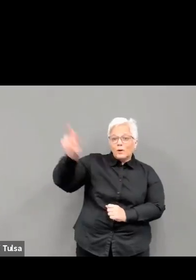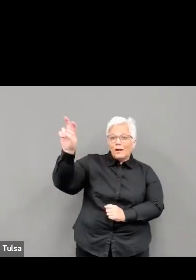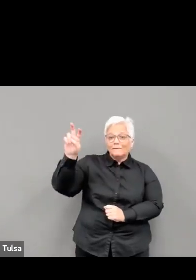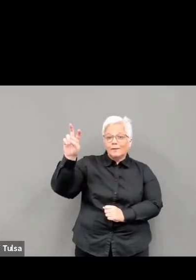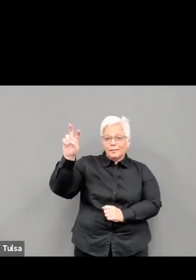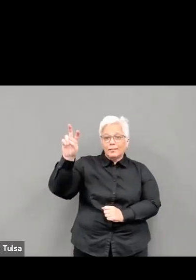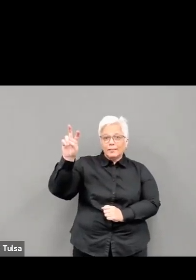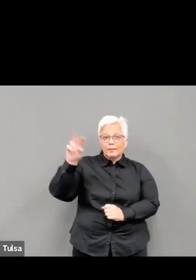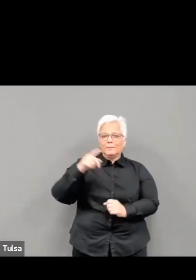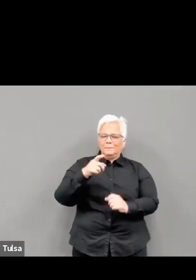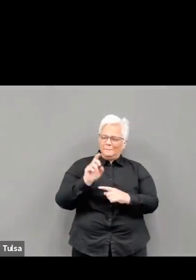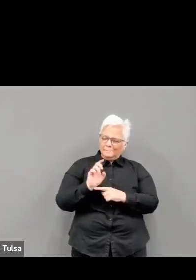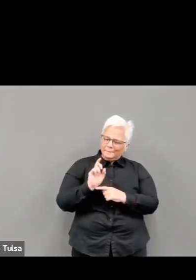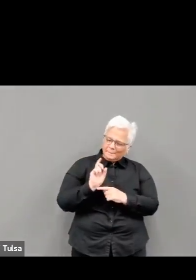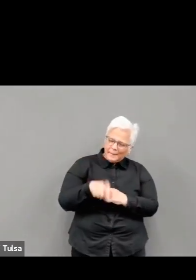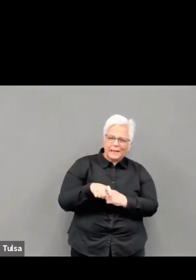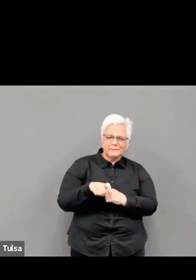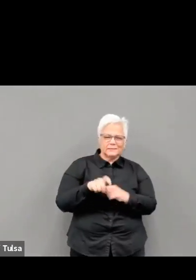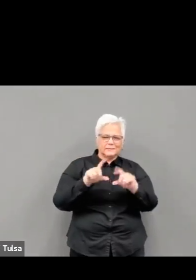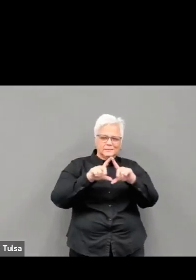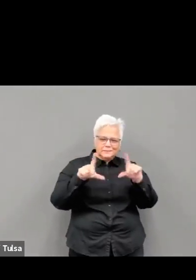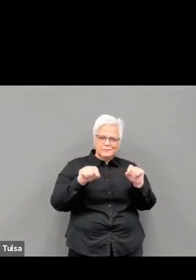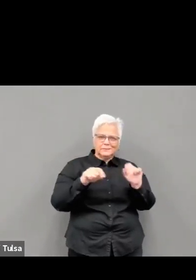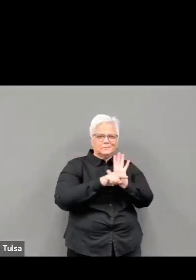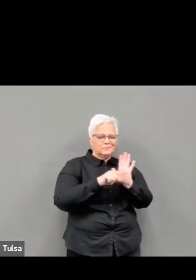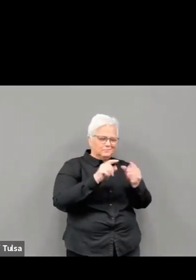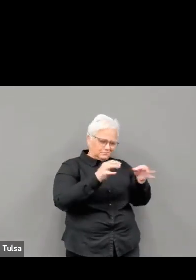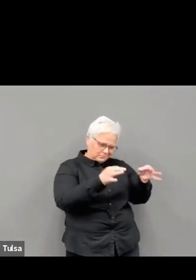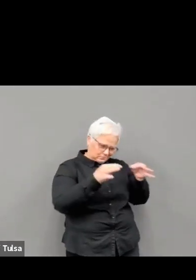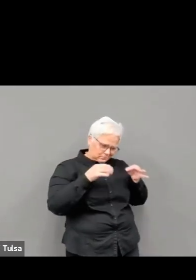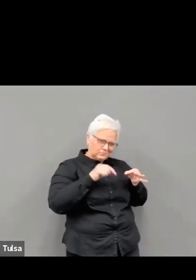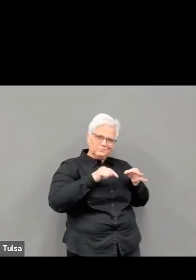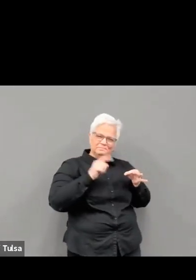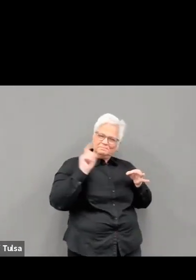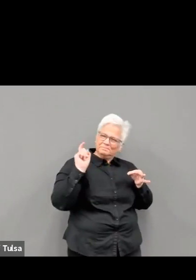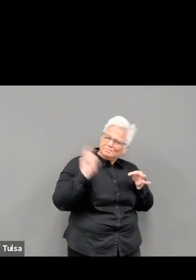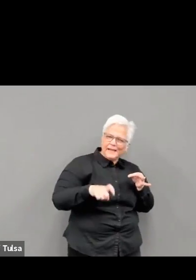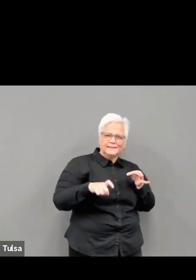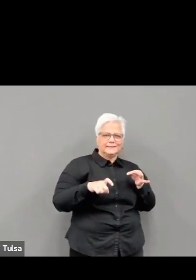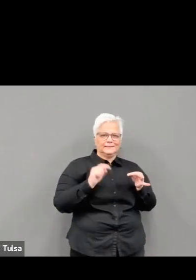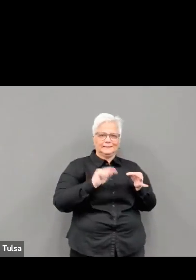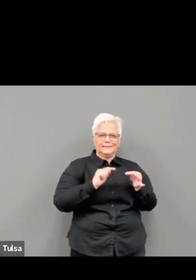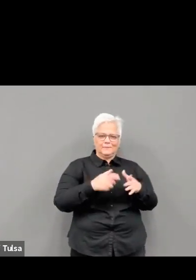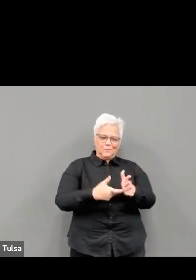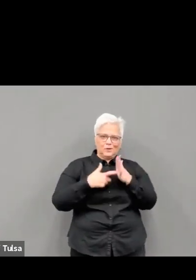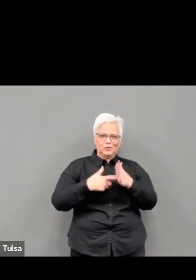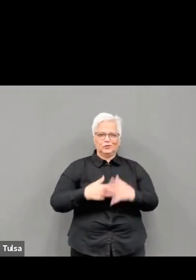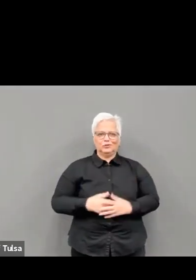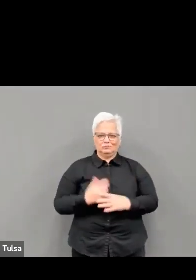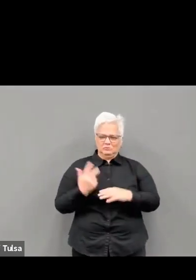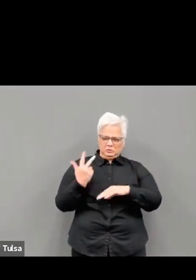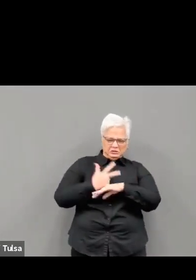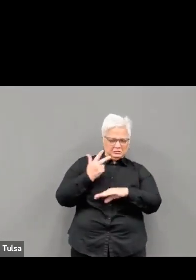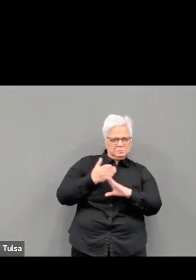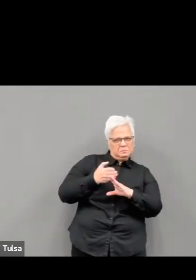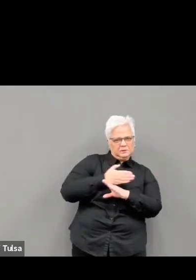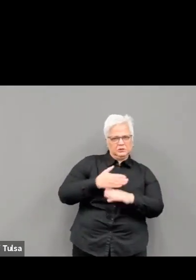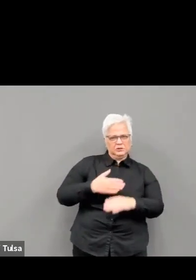we know, it's a process that will take time to vaccinate all Oklahomans who want a vaccine. The addition of the Johnson and Johnson Janssen COVID